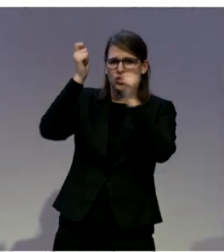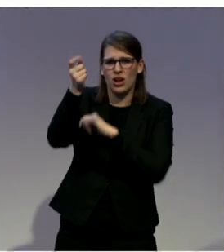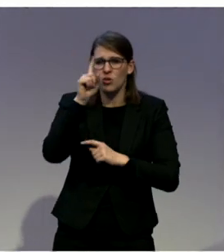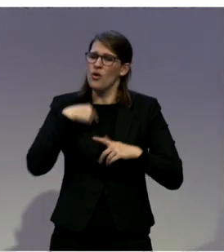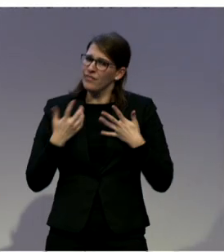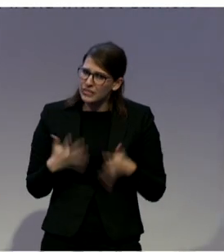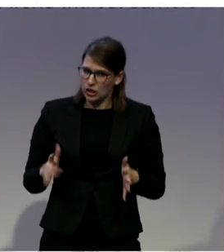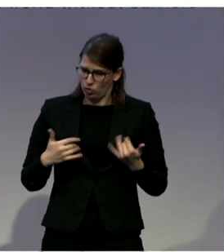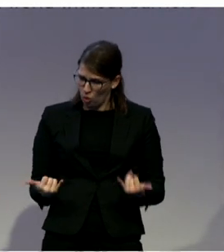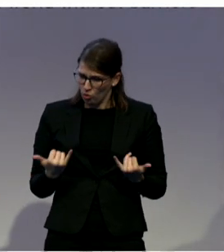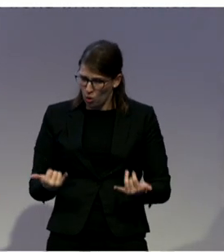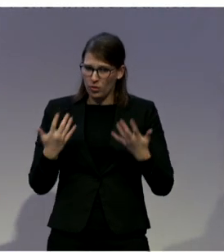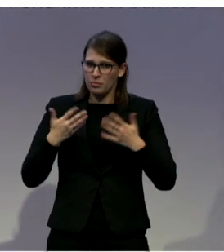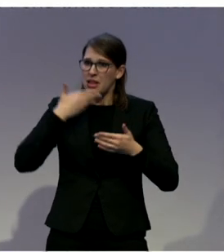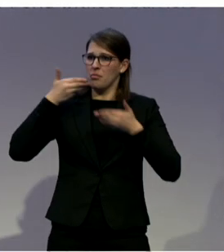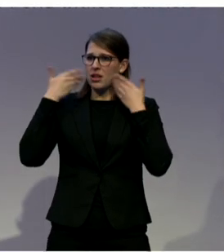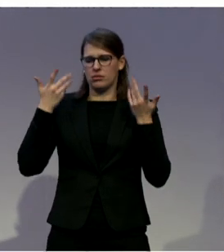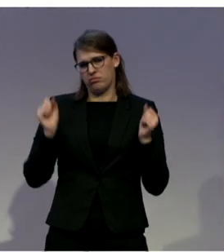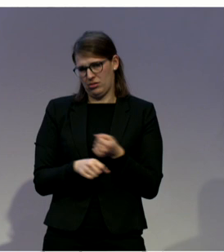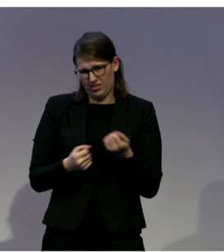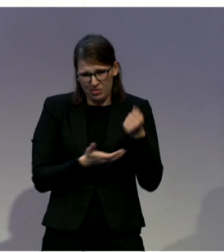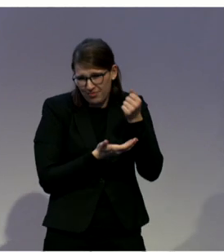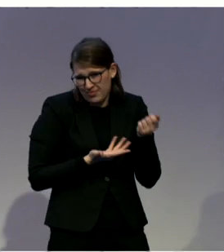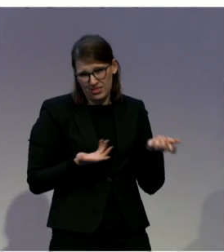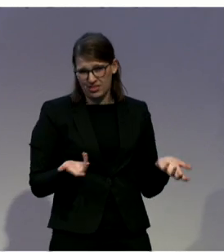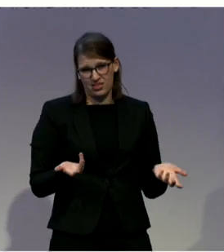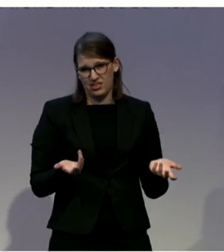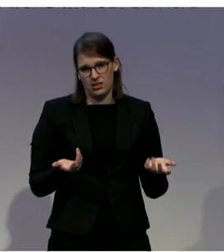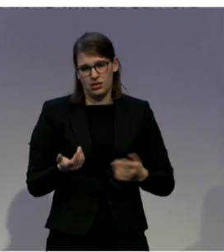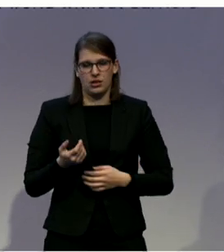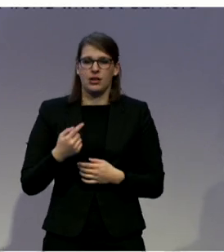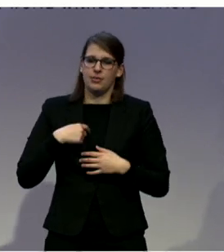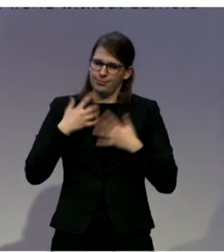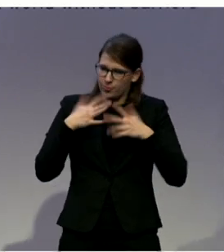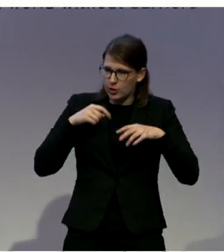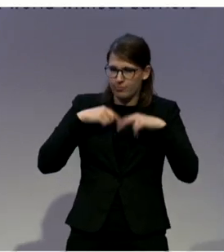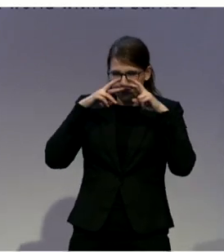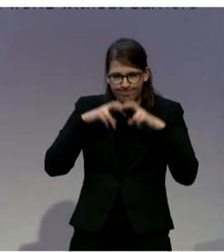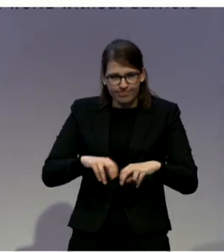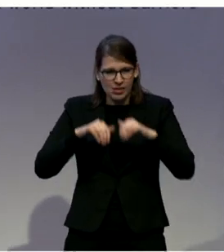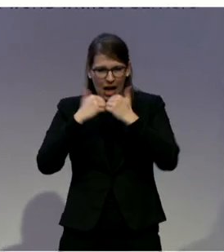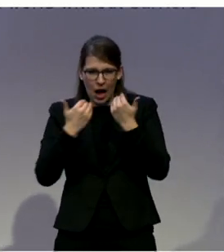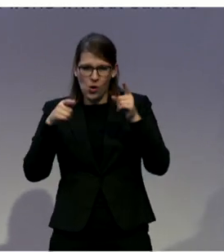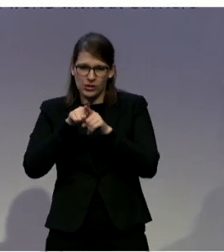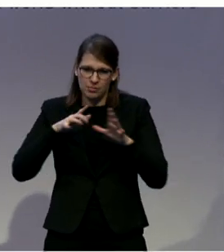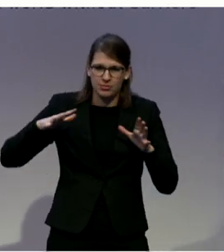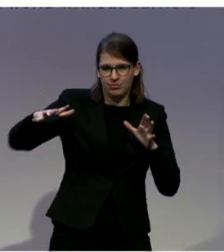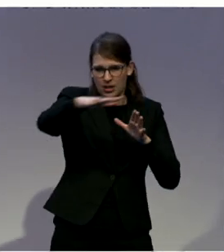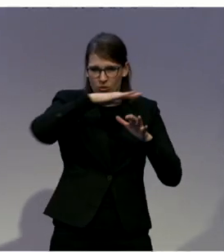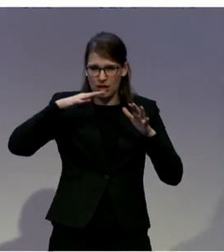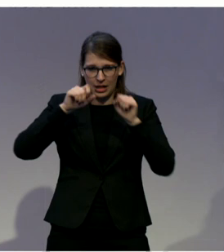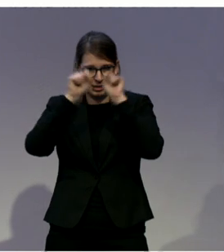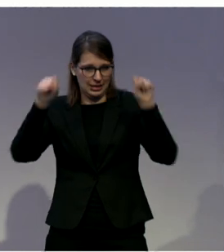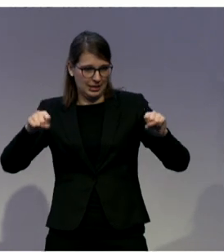So, in terms of what we've learned about influencing national systems, again, the pilots were very useful in terms of building the